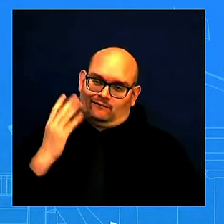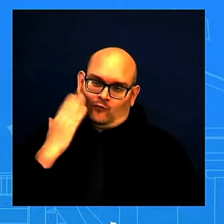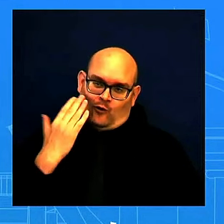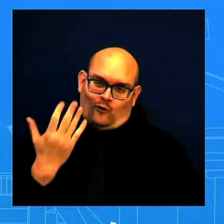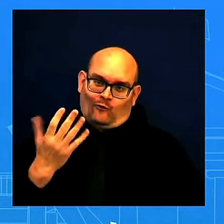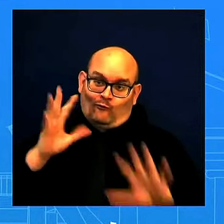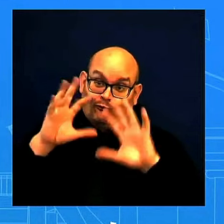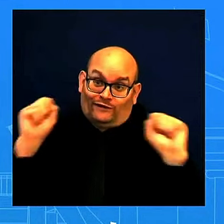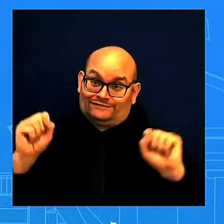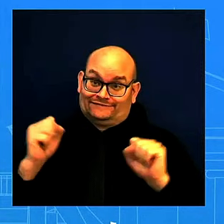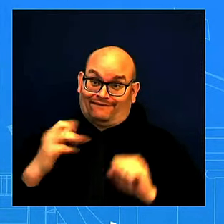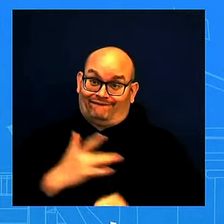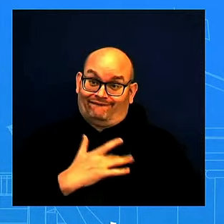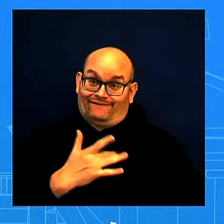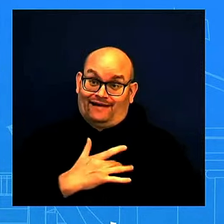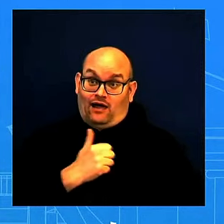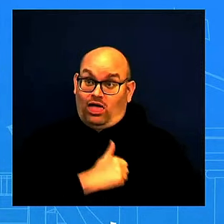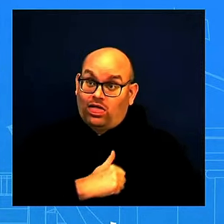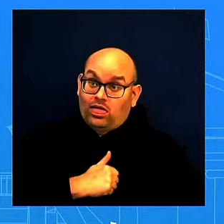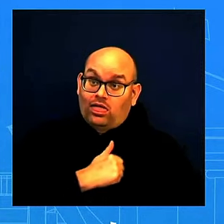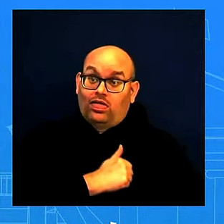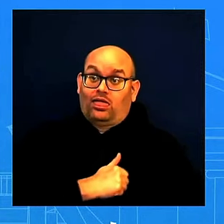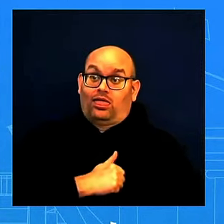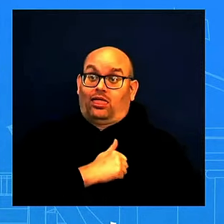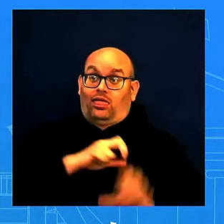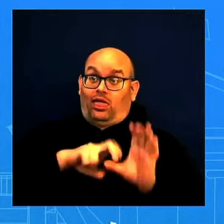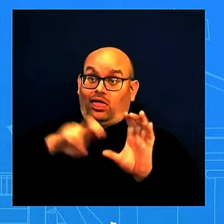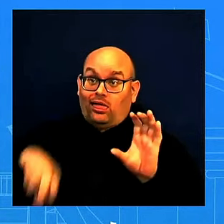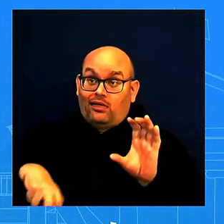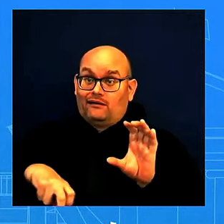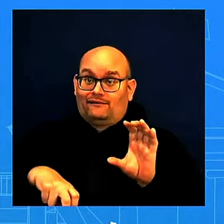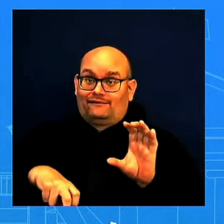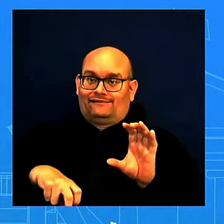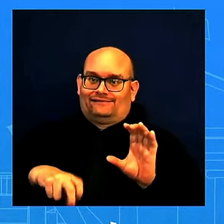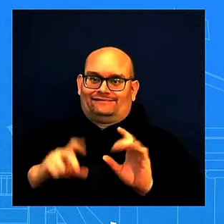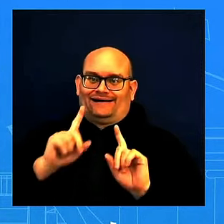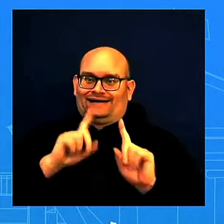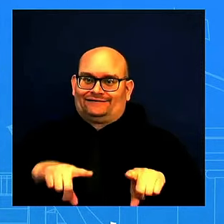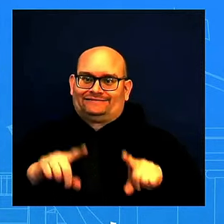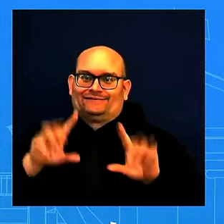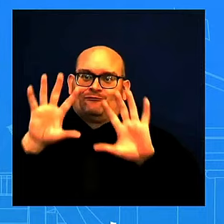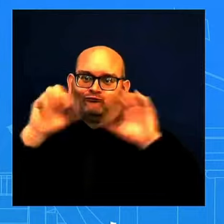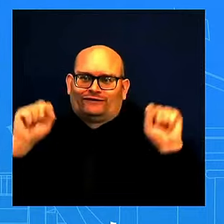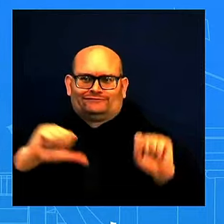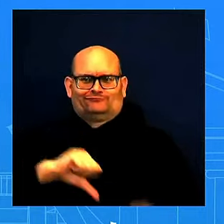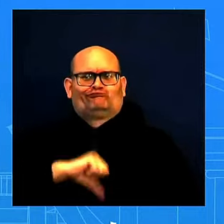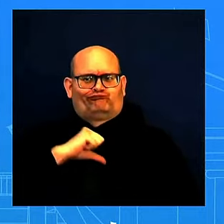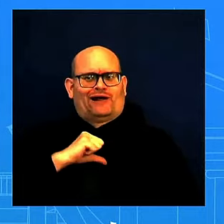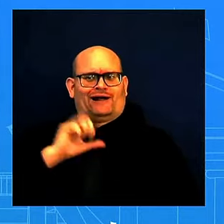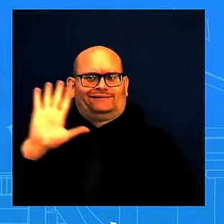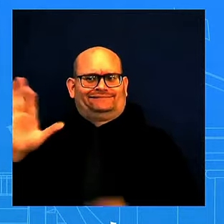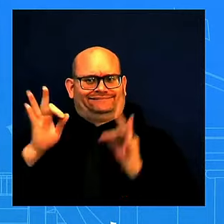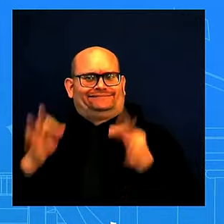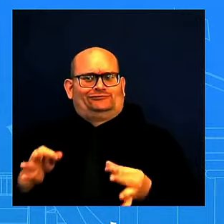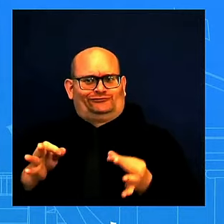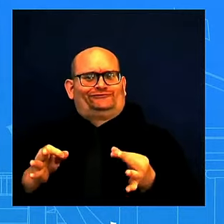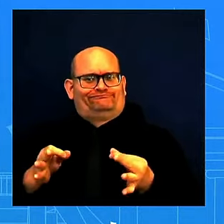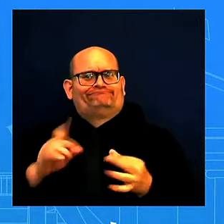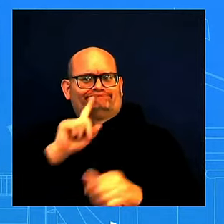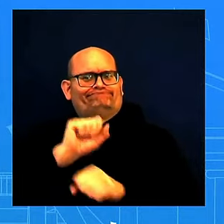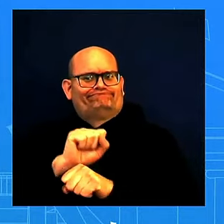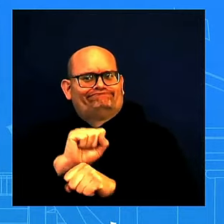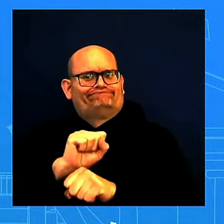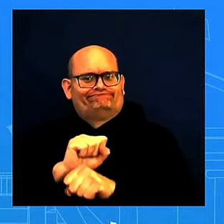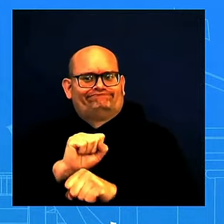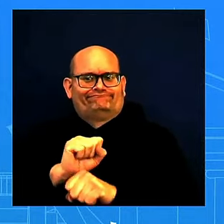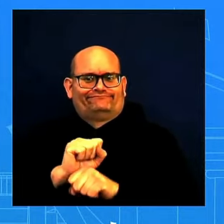decision to drop out of the race? The President is proud of his decision. He's proud of his decision. Again, we had nothing to do with the